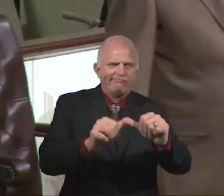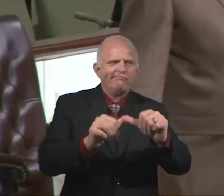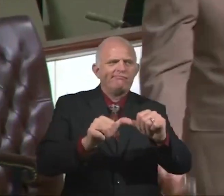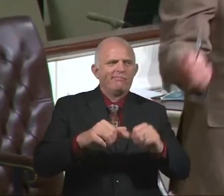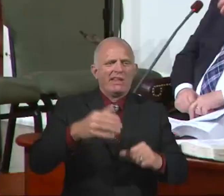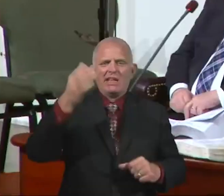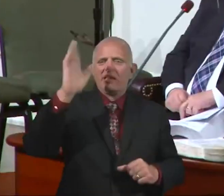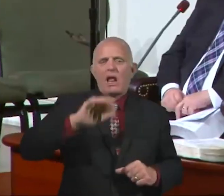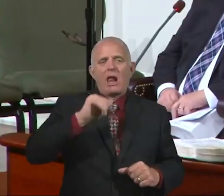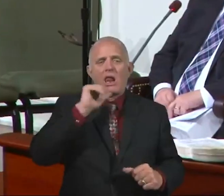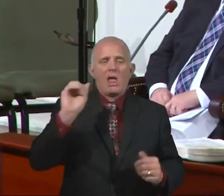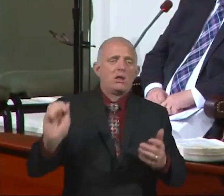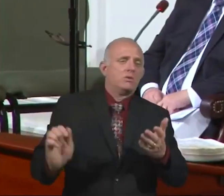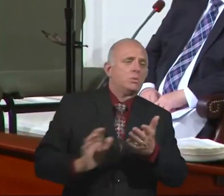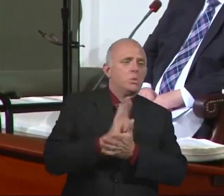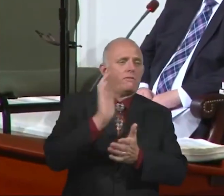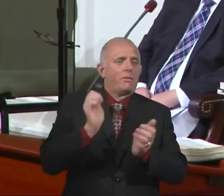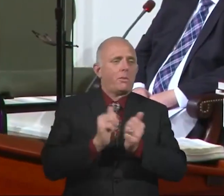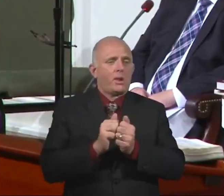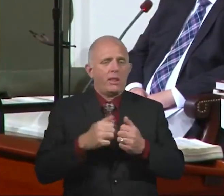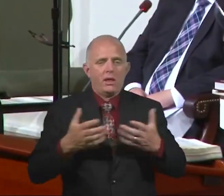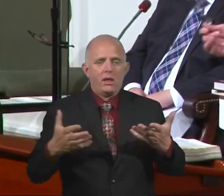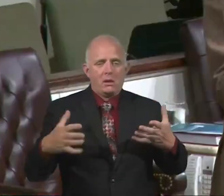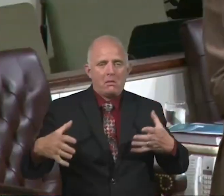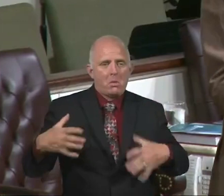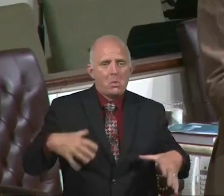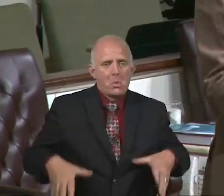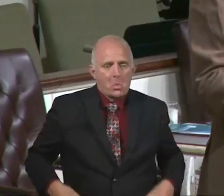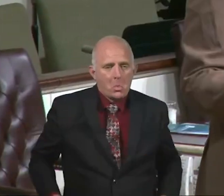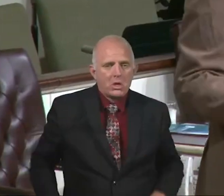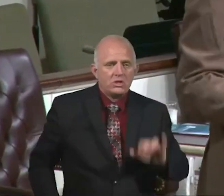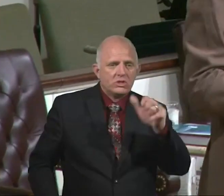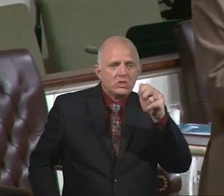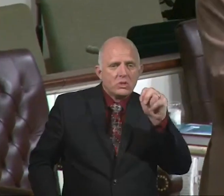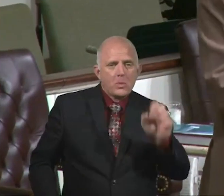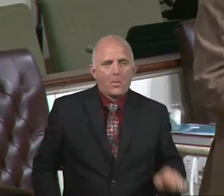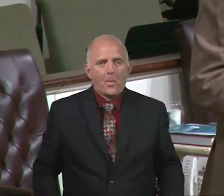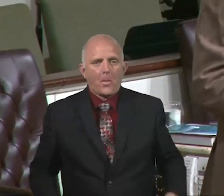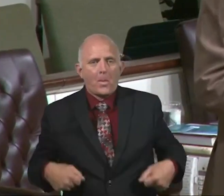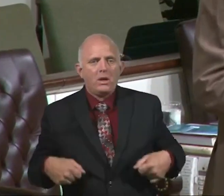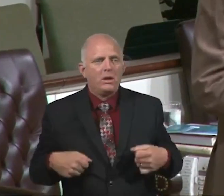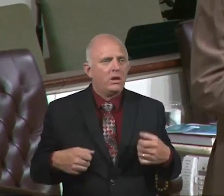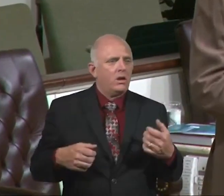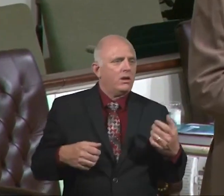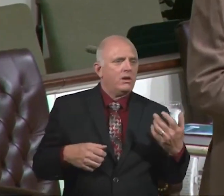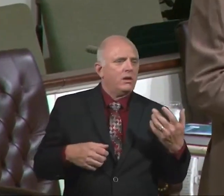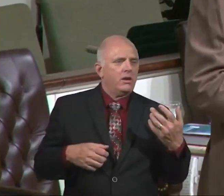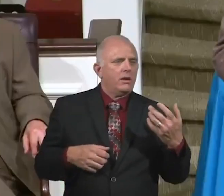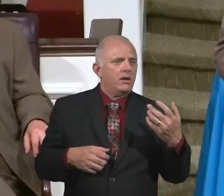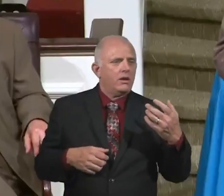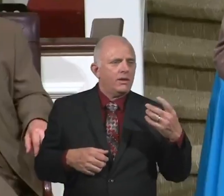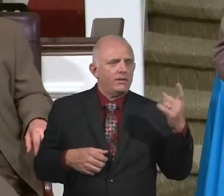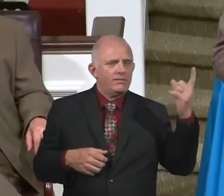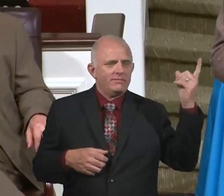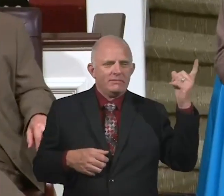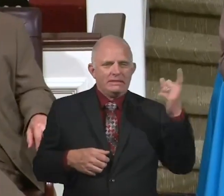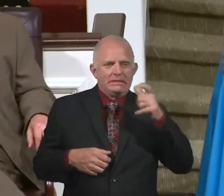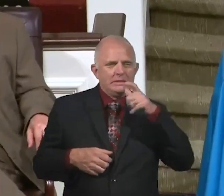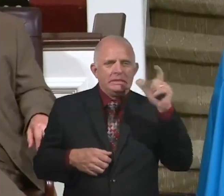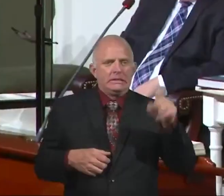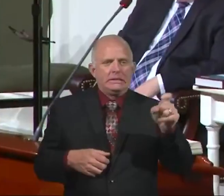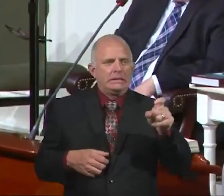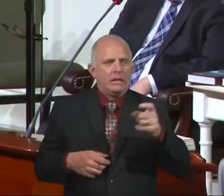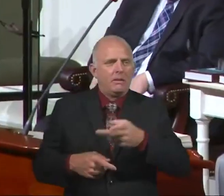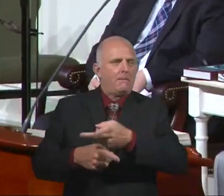stupidity. The world has nothing God wants to borrow to get his work done. He didn't borrow